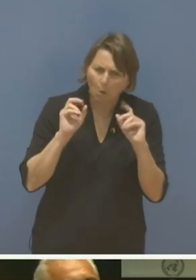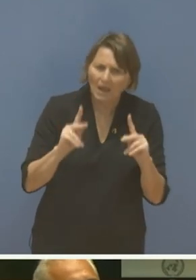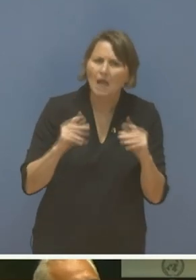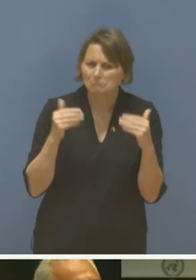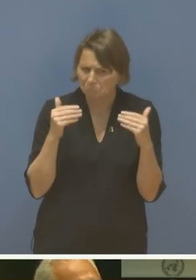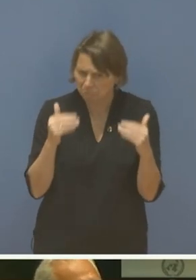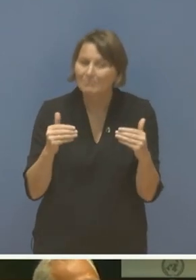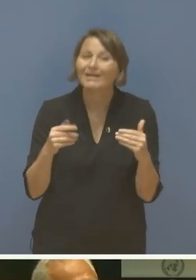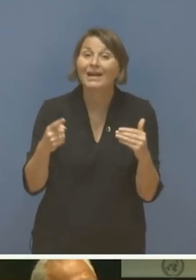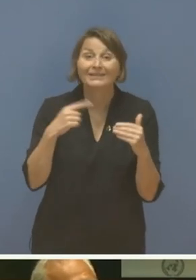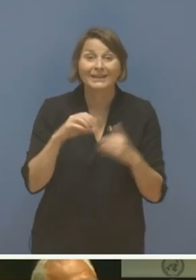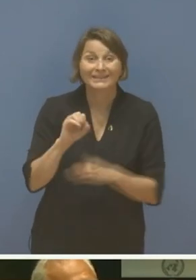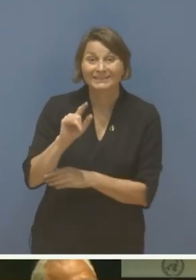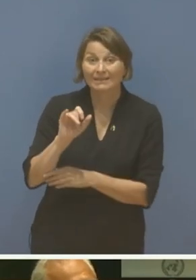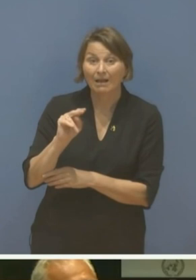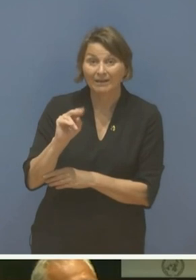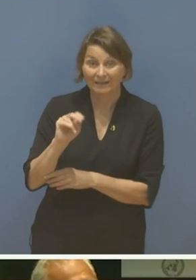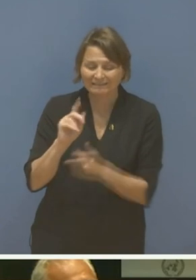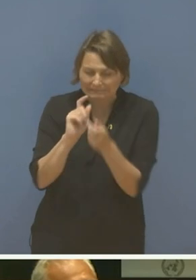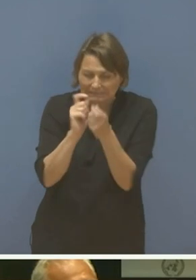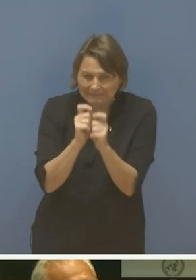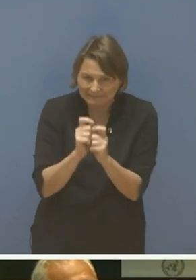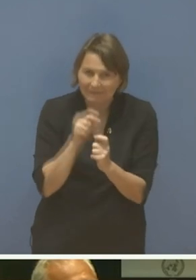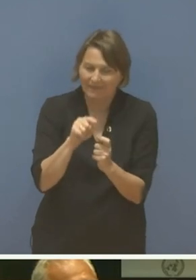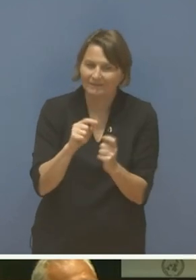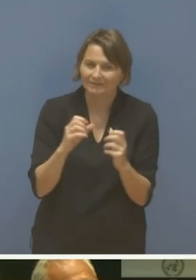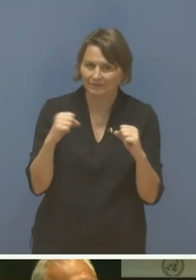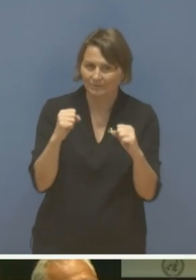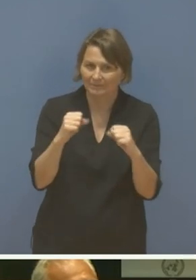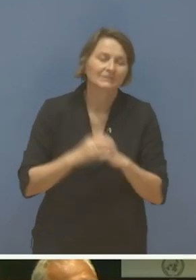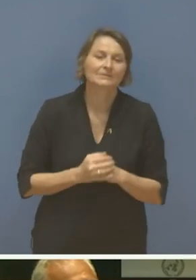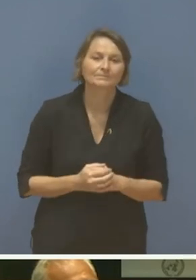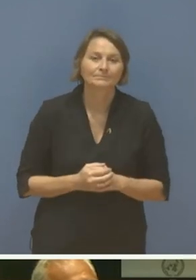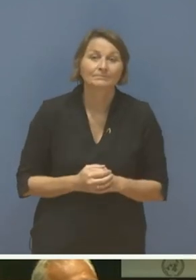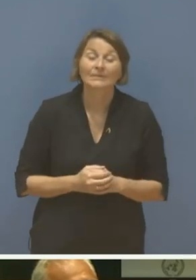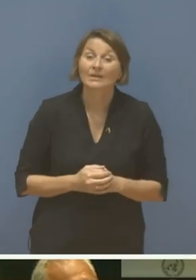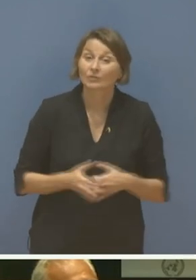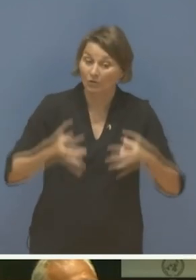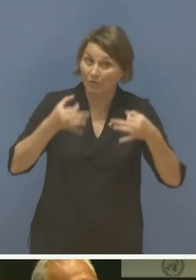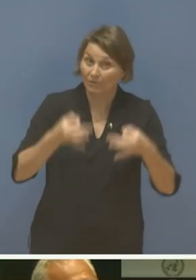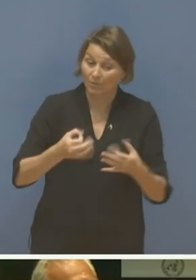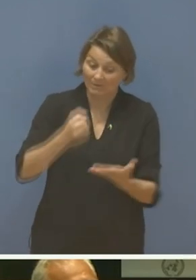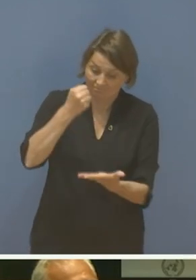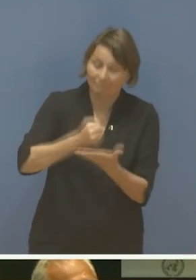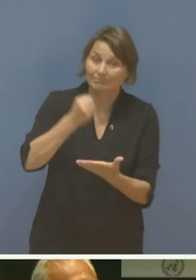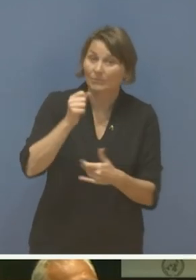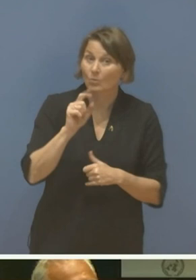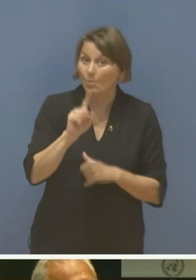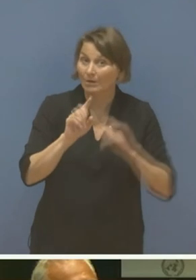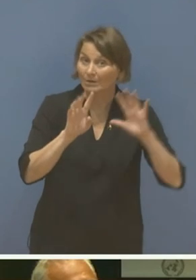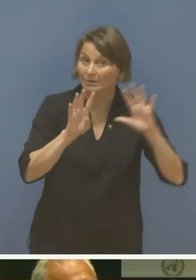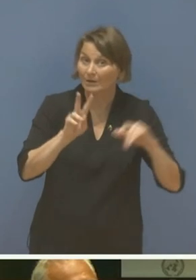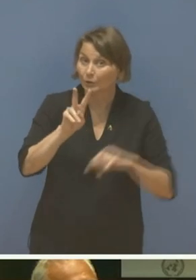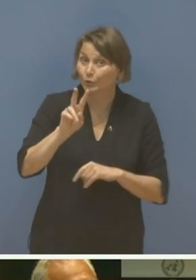The Armenian state was de facto recognized on the 19th of January 1920, and then de jure recognized in